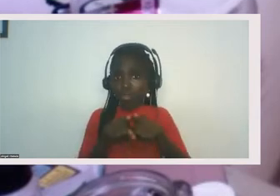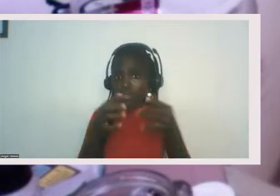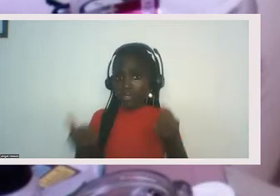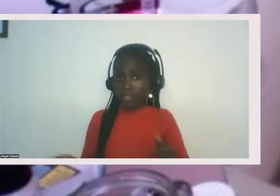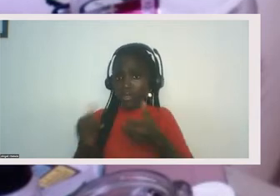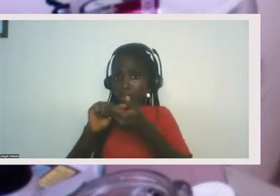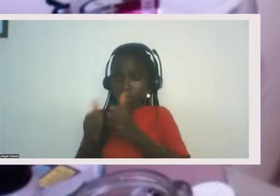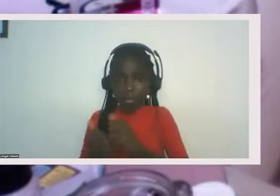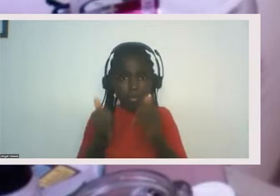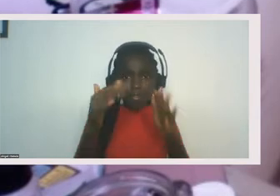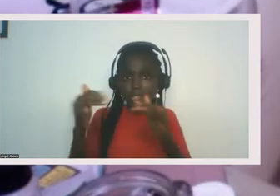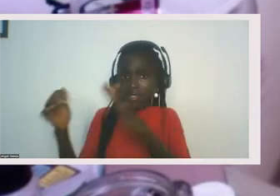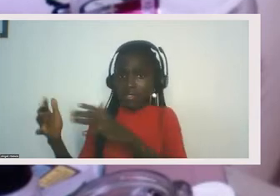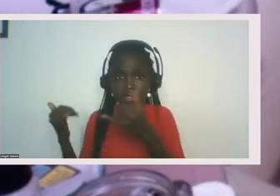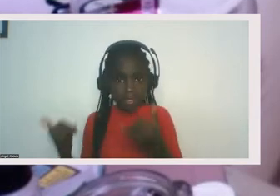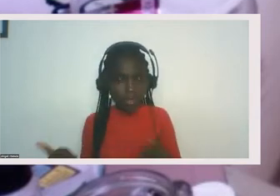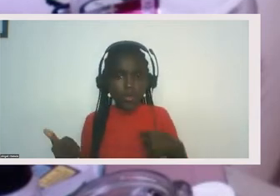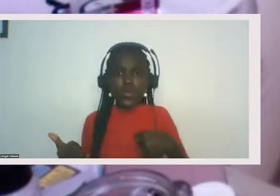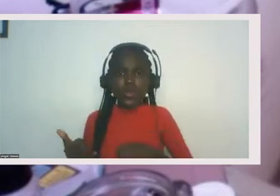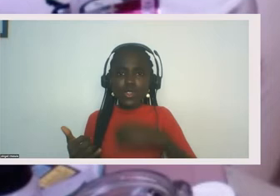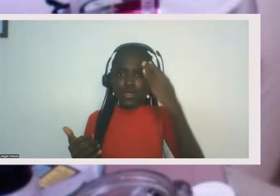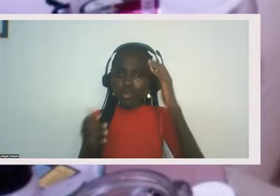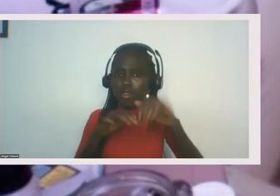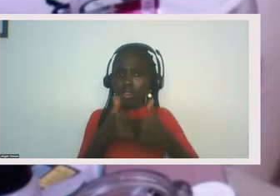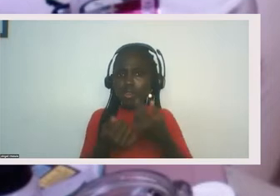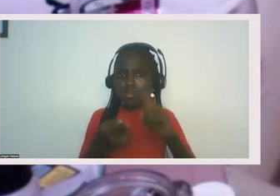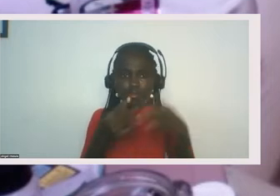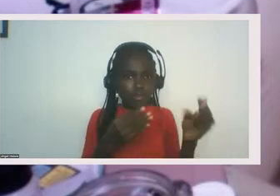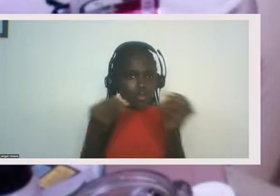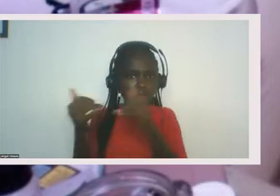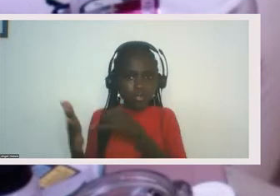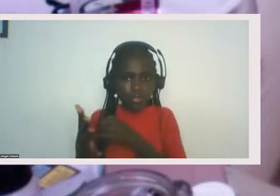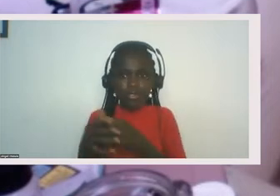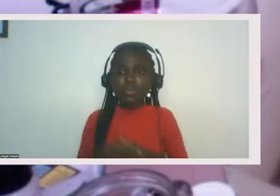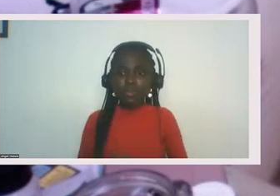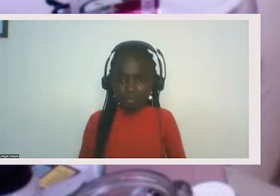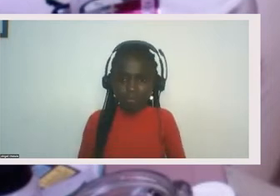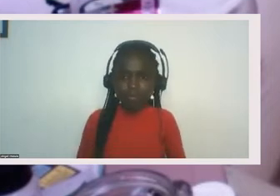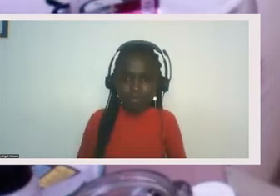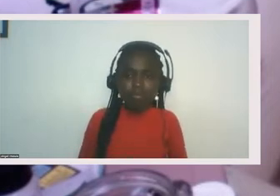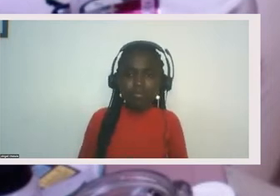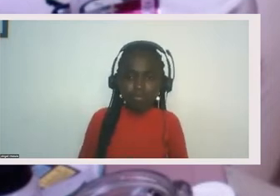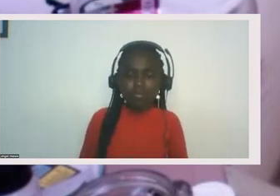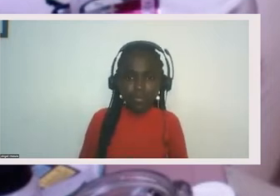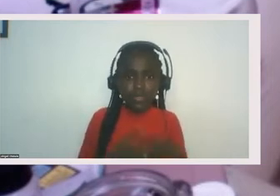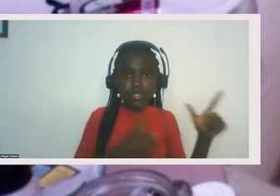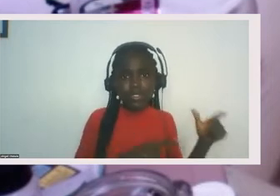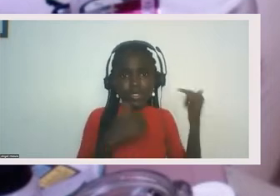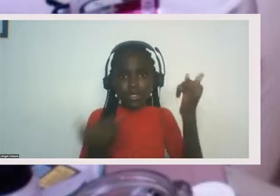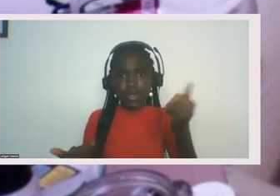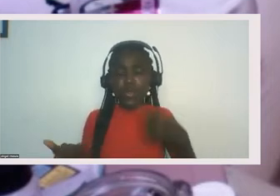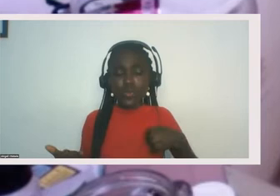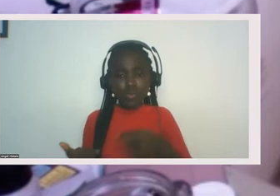it's environmental or not, we know how to do that. We've been doing that for millennia. So